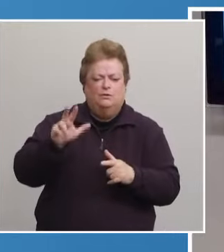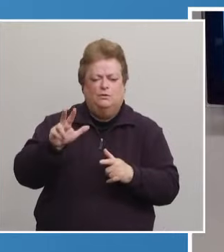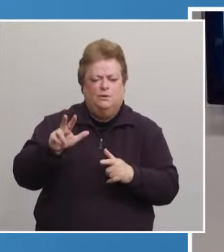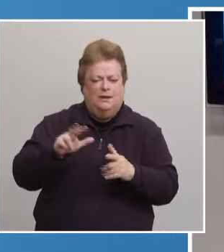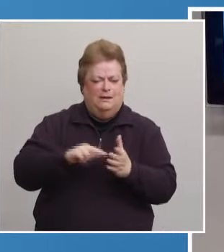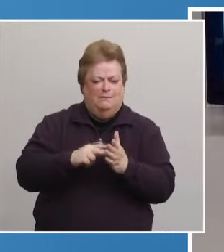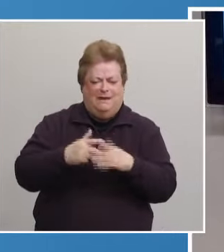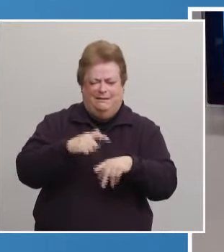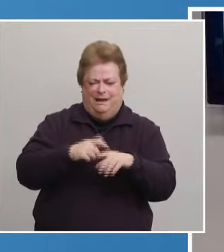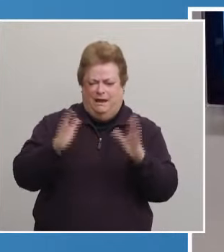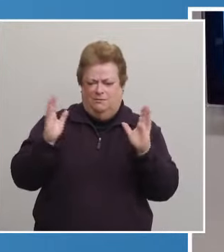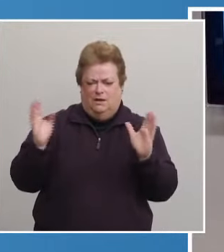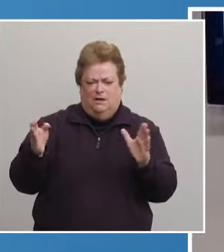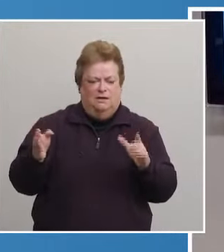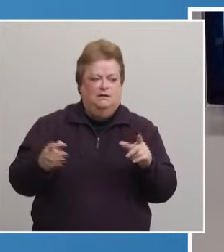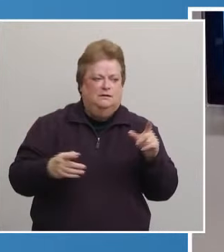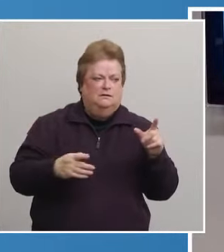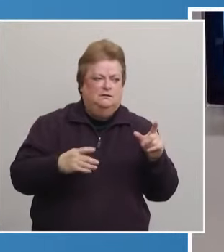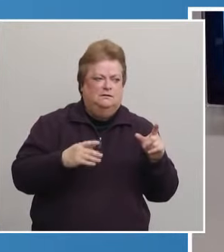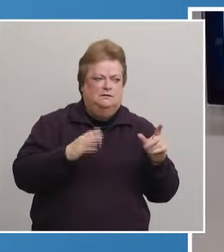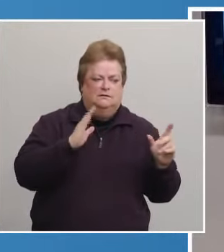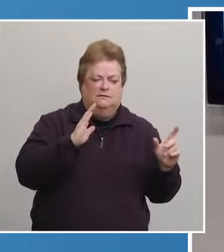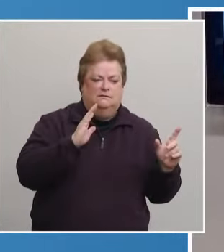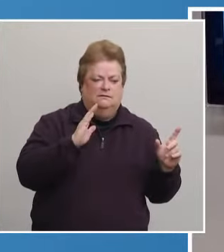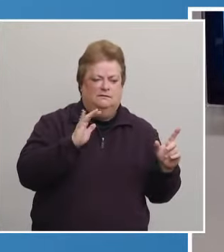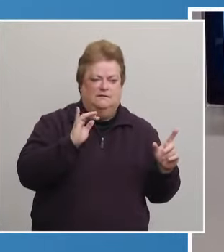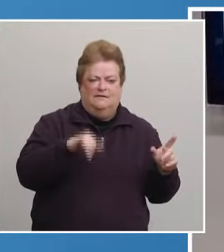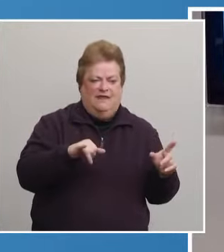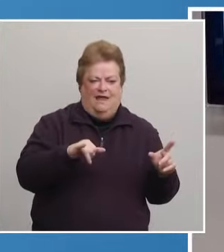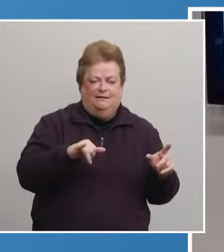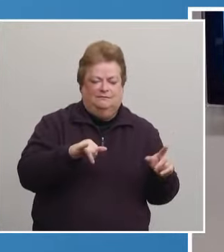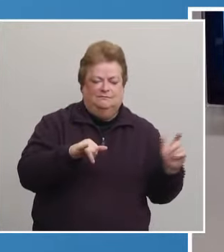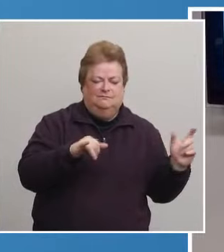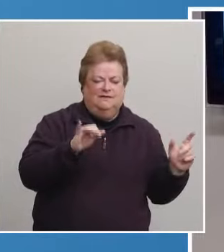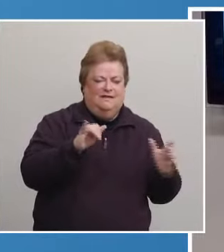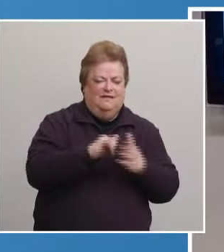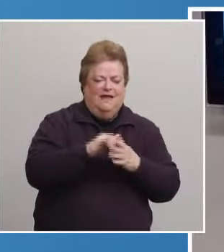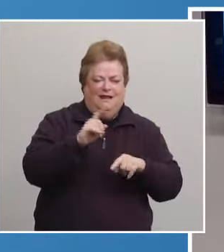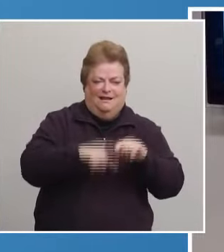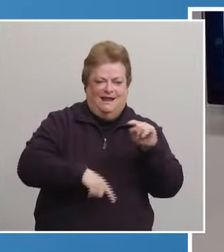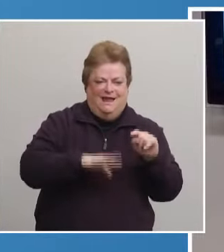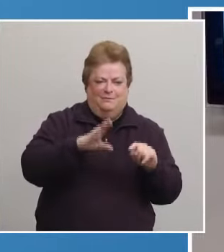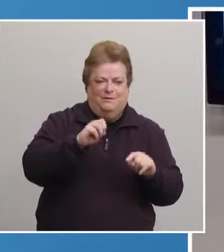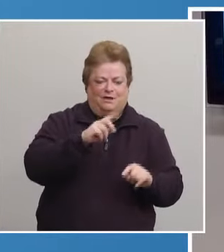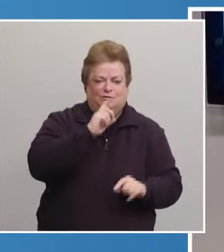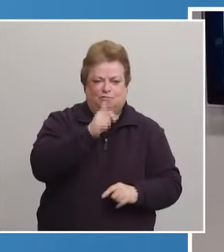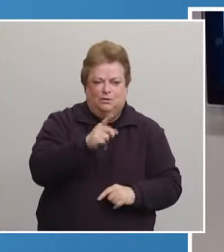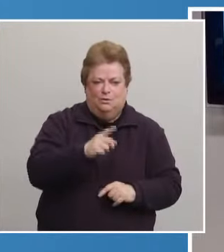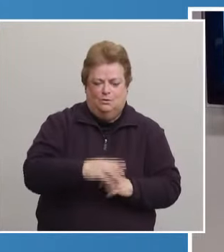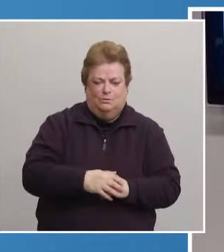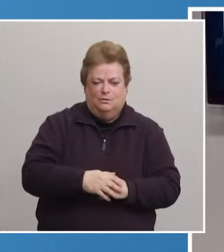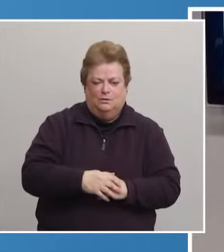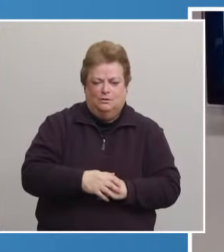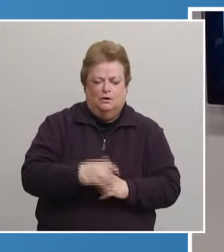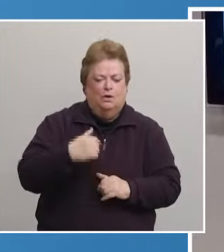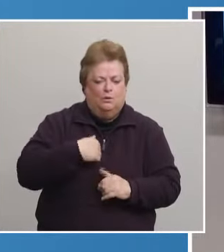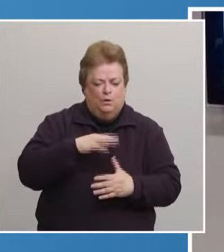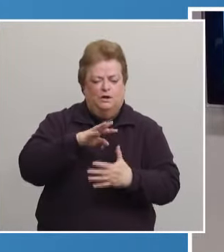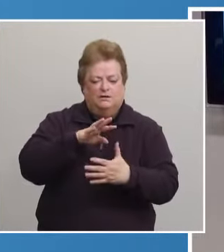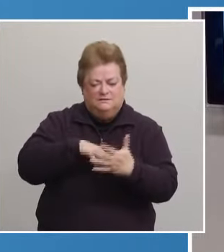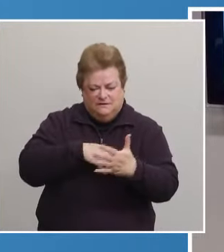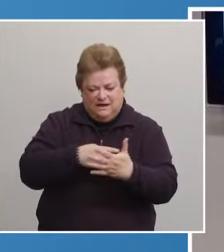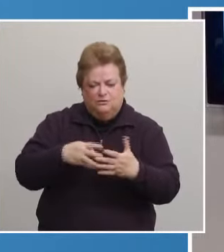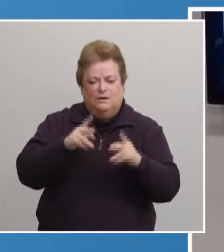wide time range. I'm sorry, but that, Brent, that really can't be true because that's like come in. We're scheduling